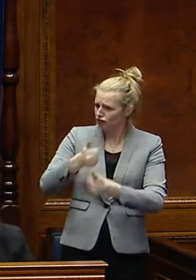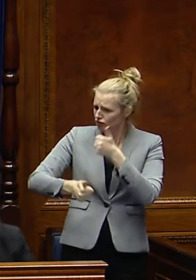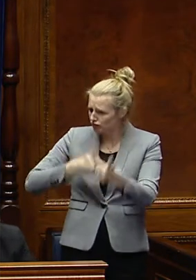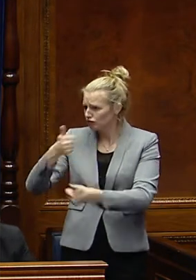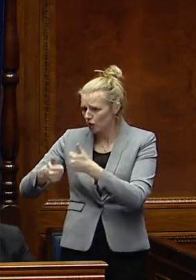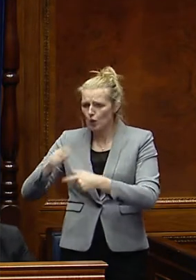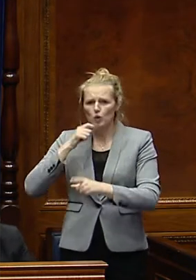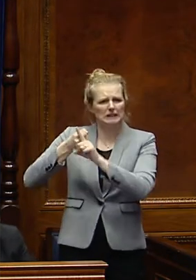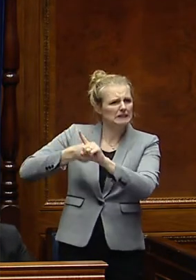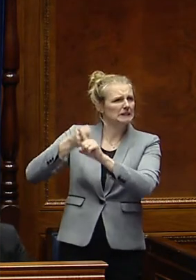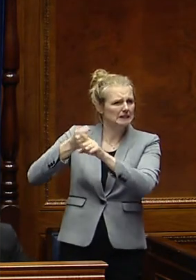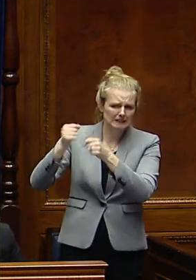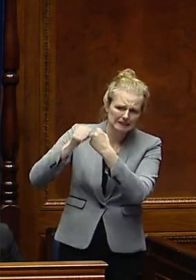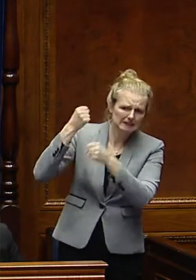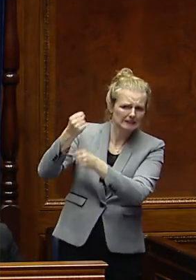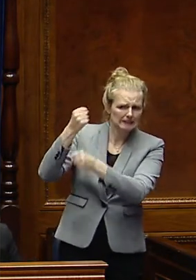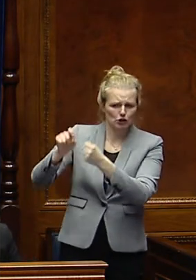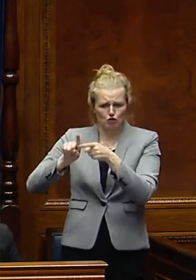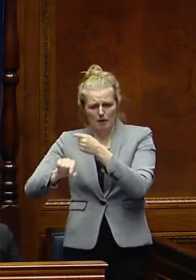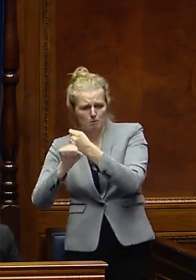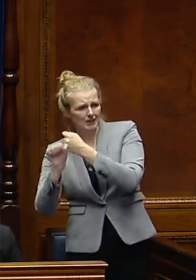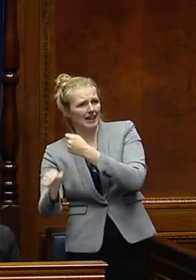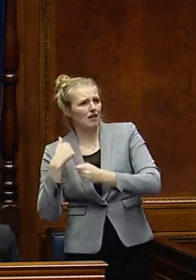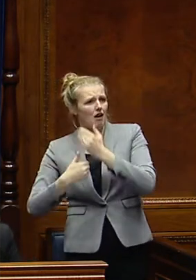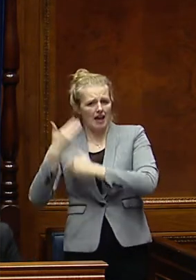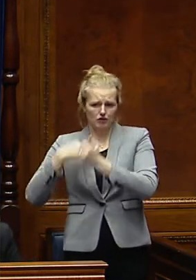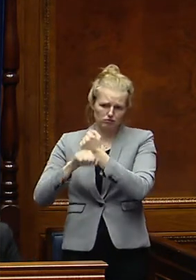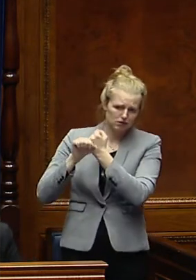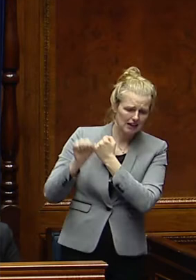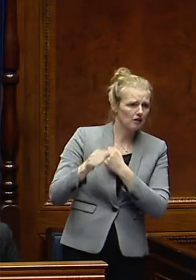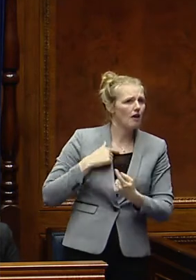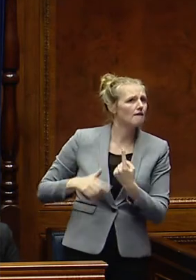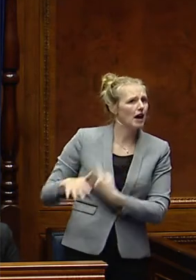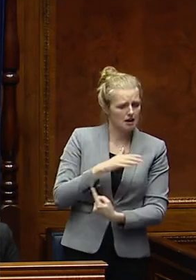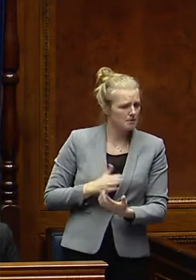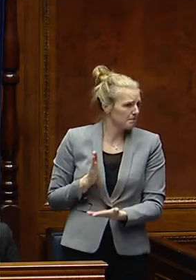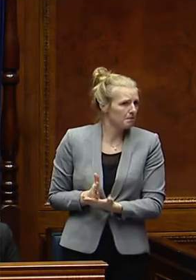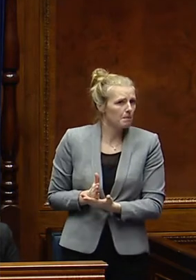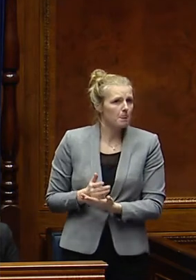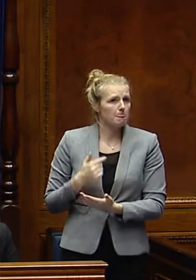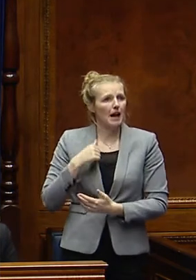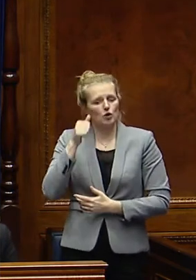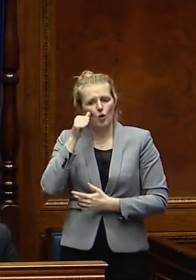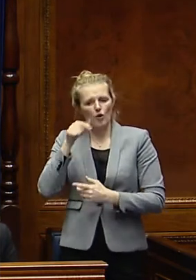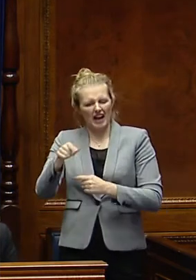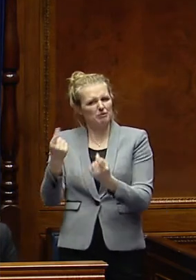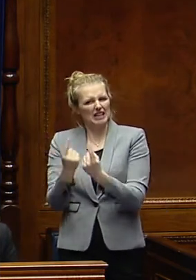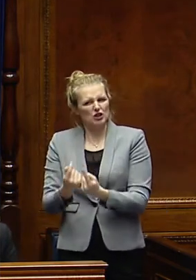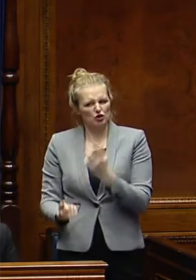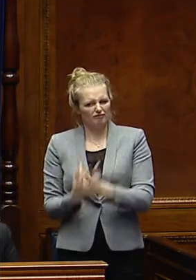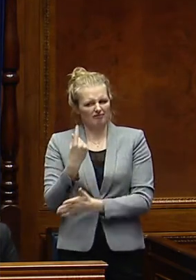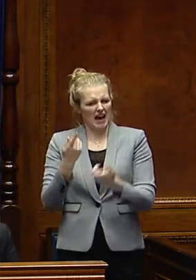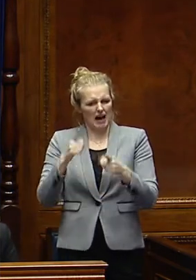level that work to protect our heritage and our environment as well. I am aware of the Knock Ivey issue. Obviously, in